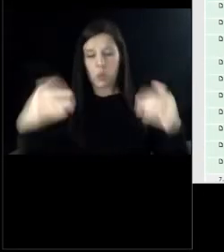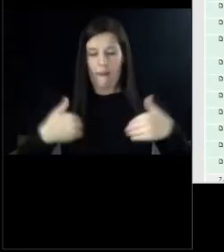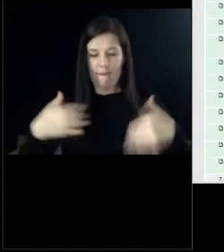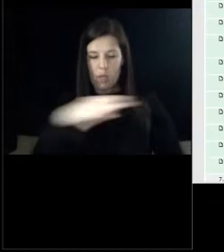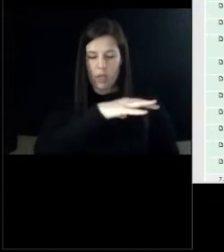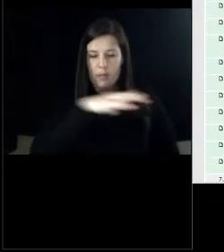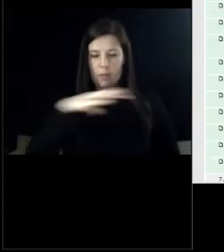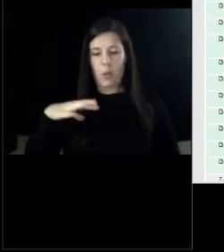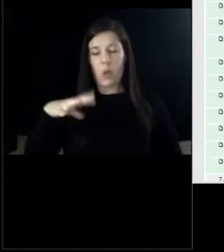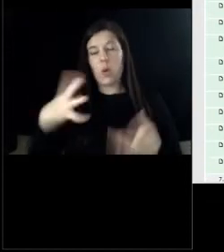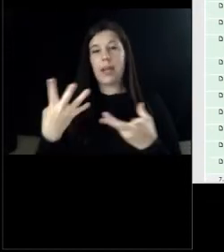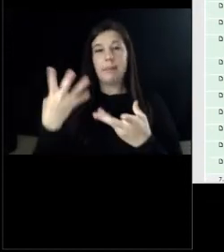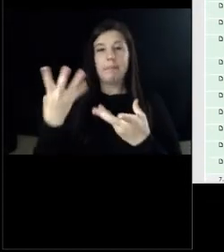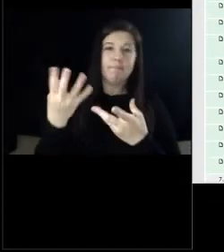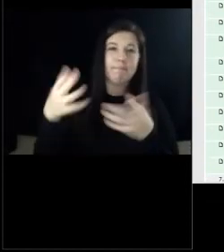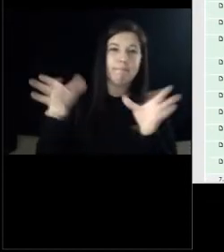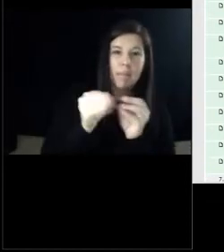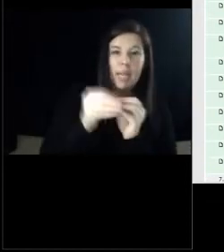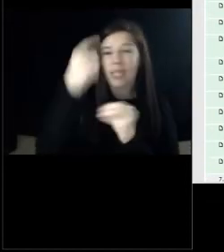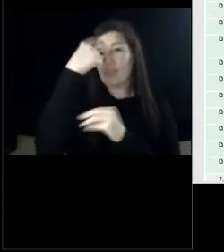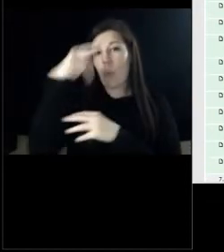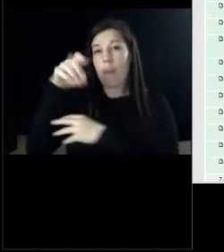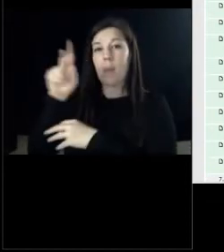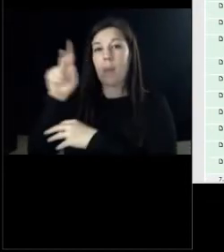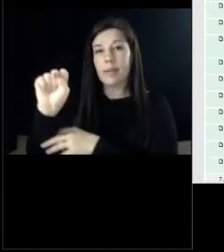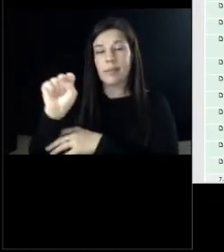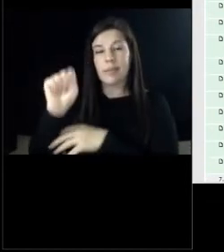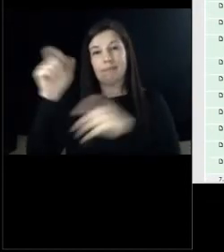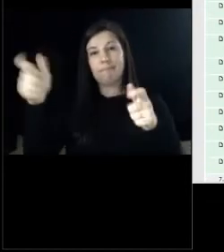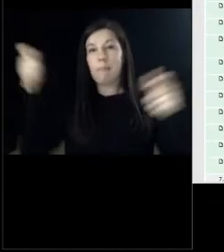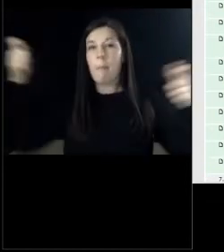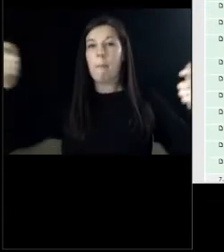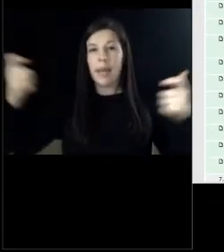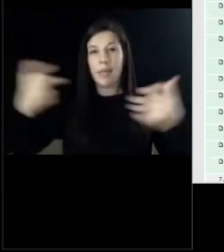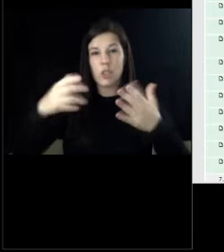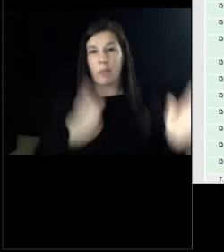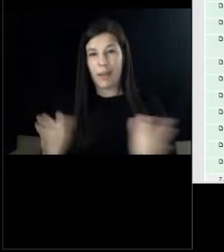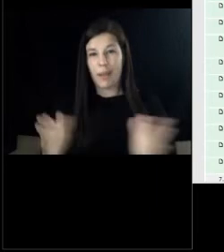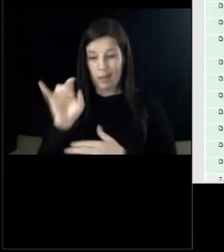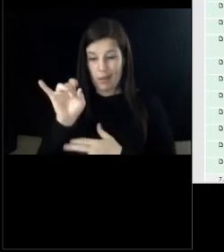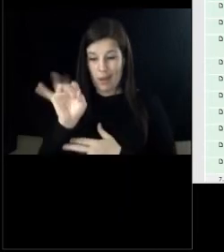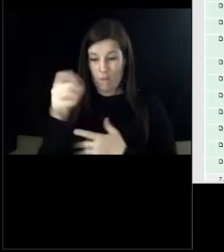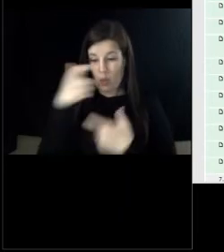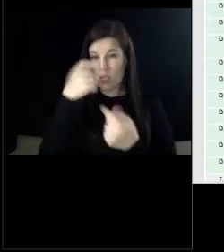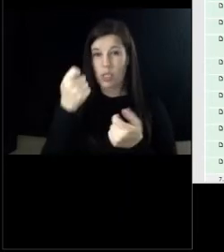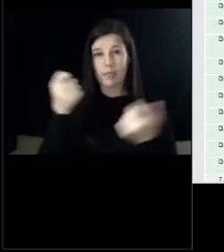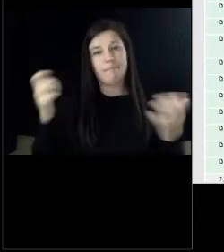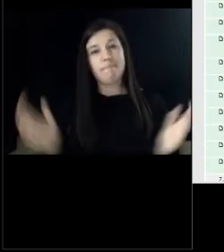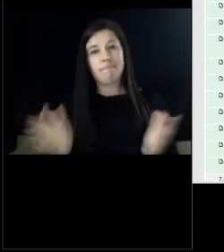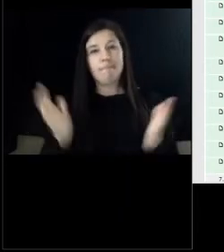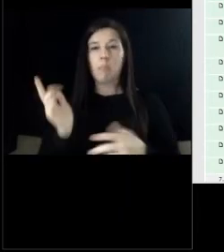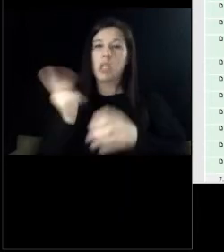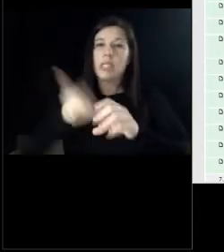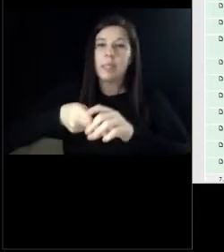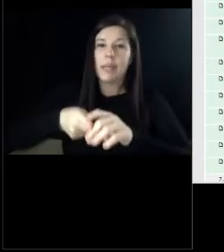system master plan if that's something you're interested in we highly encourage you to participate uh at the boynton beach arts and